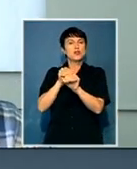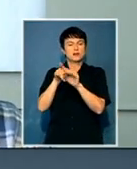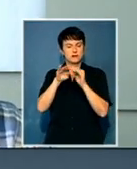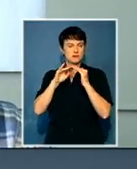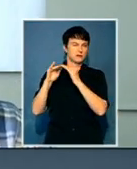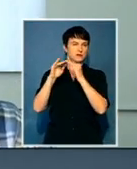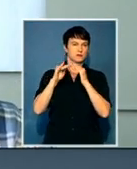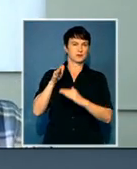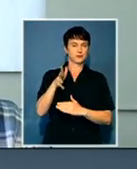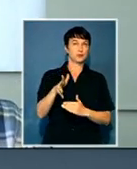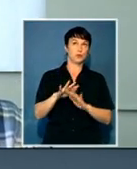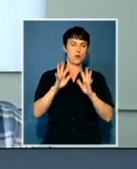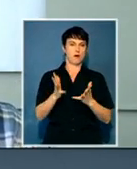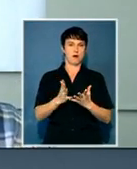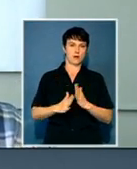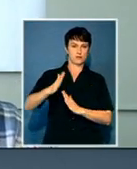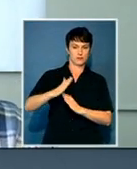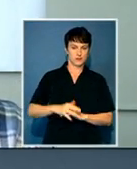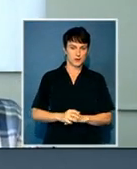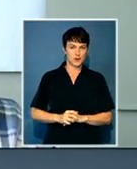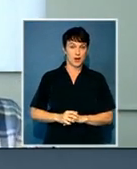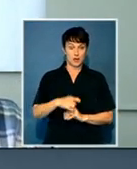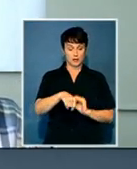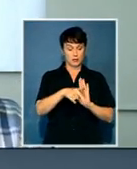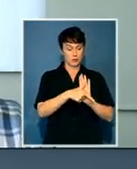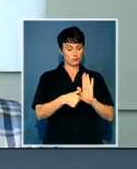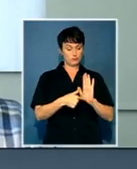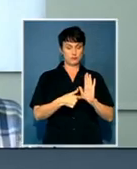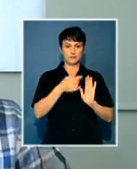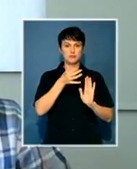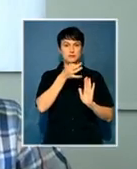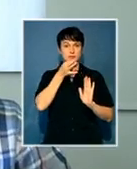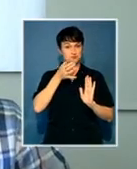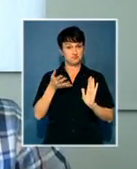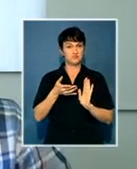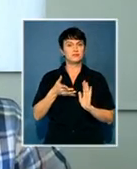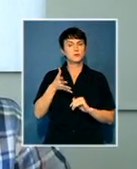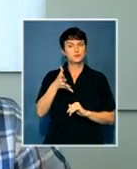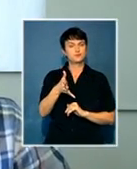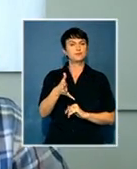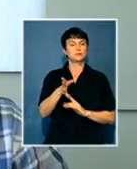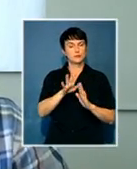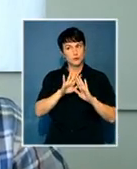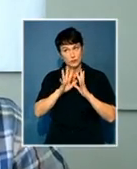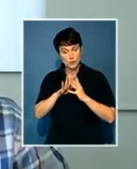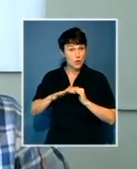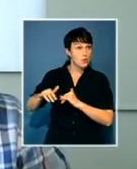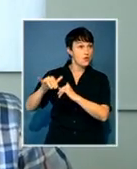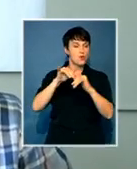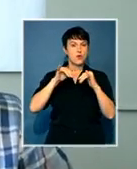Act, we wanted to come up with one policy that would see to it that there is overwhelming of the